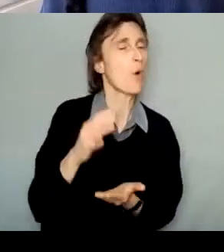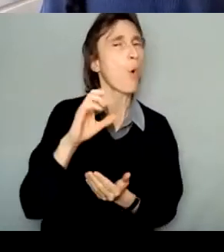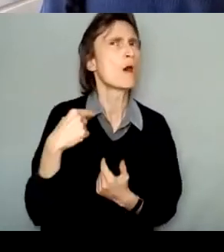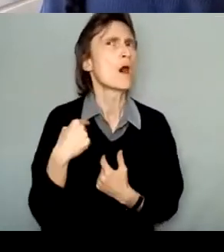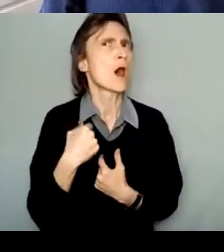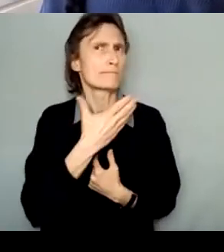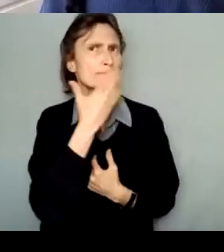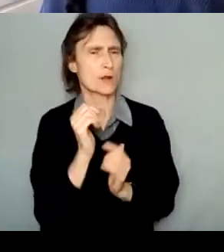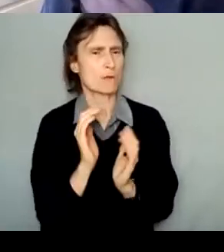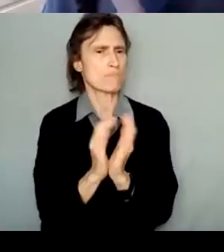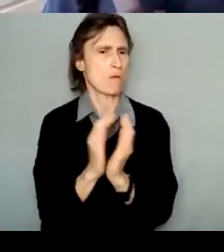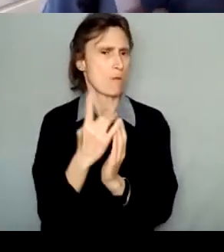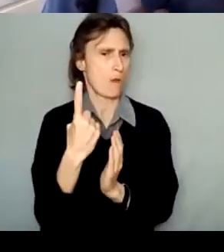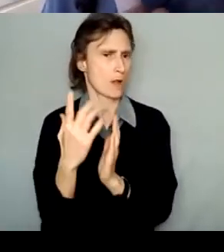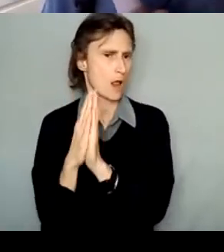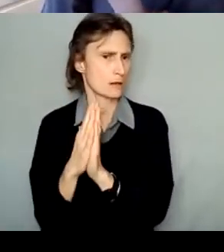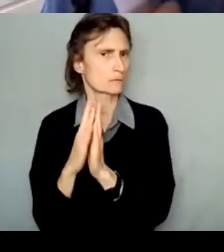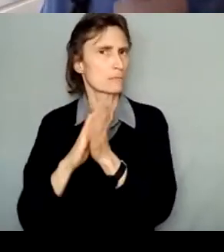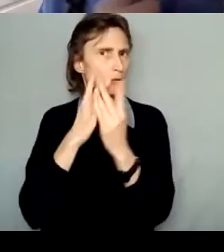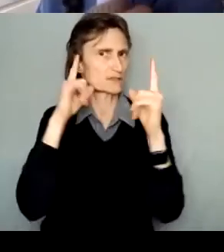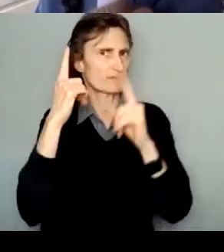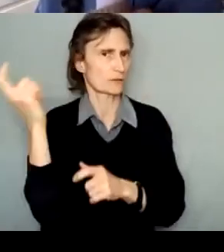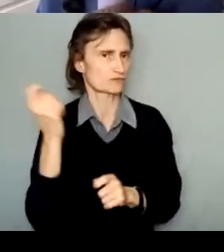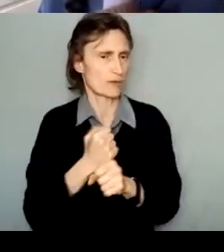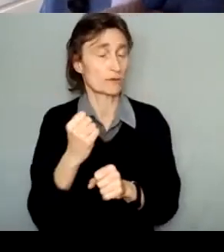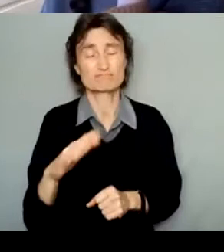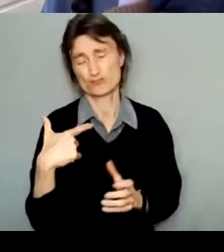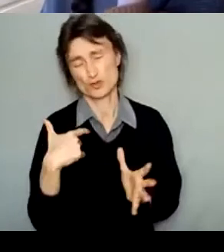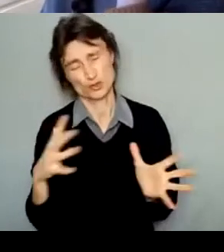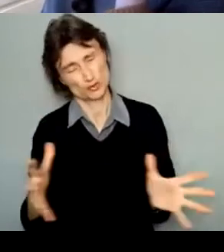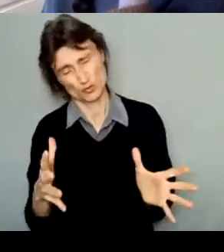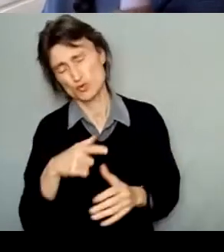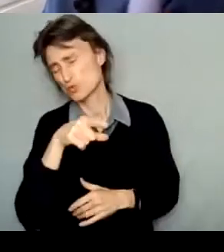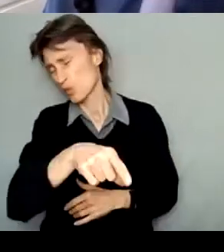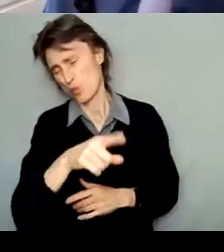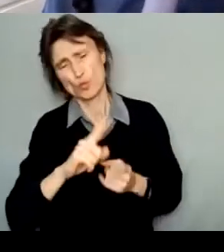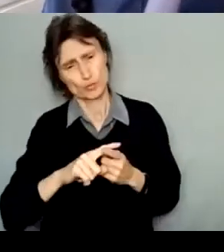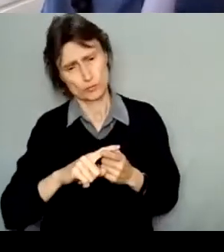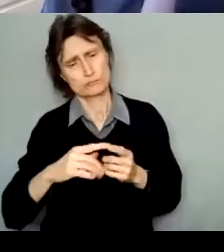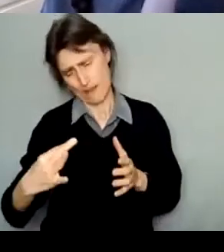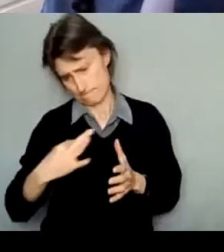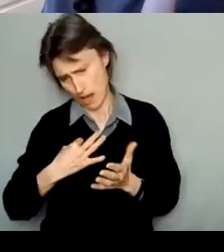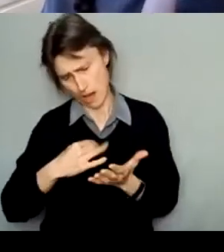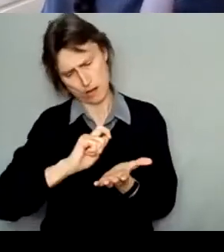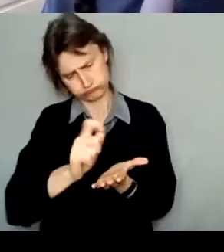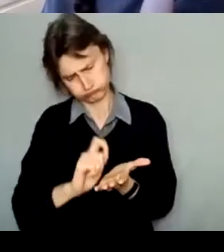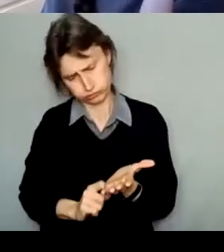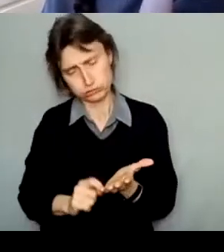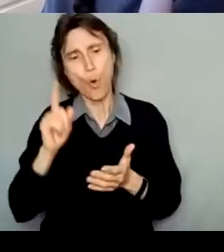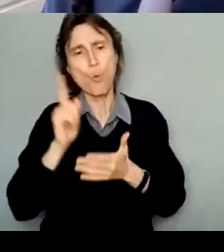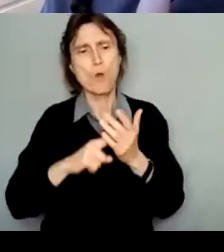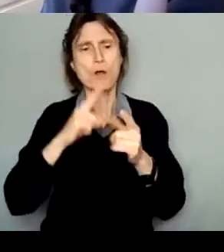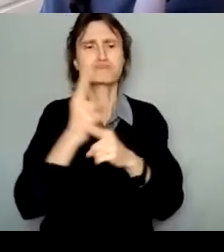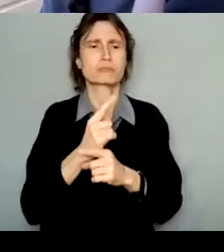apply for less? We encourage applicants to apply for activities that fall within the general range of the grant program